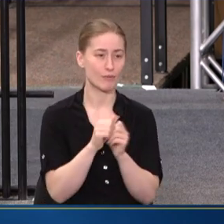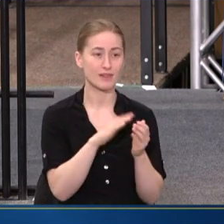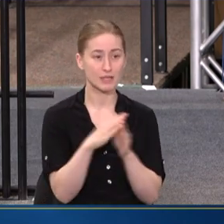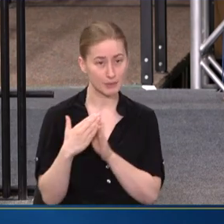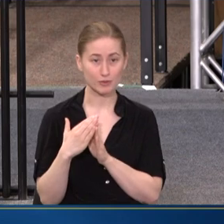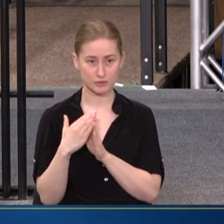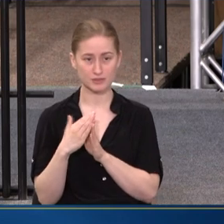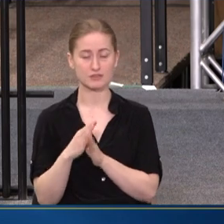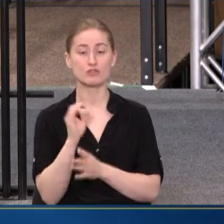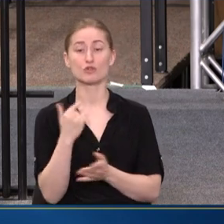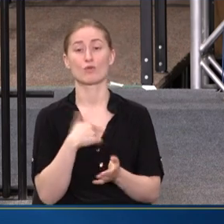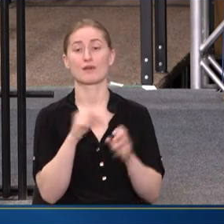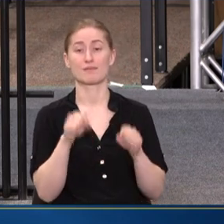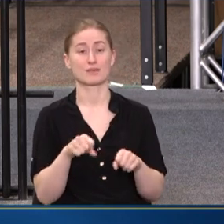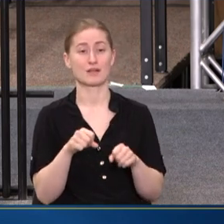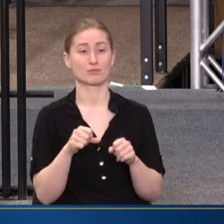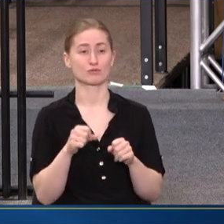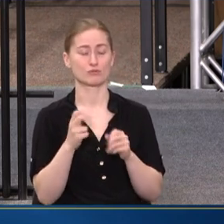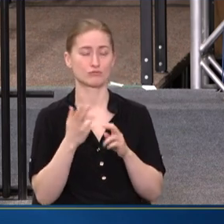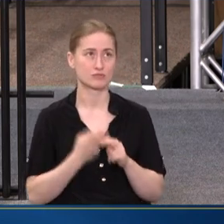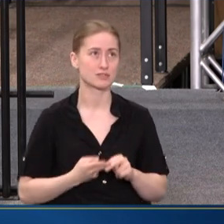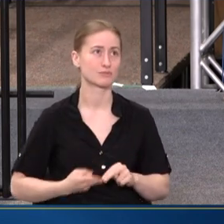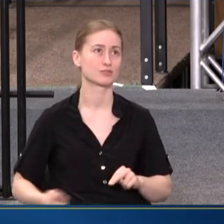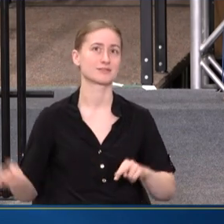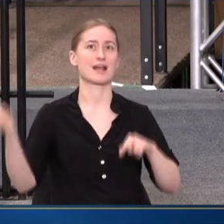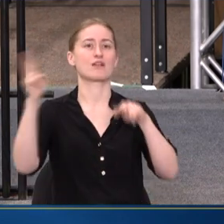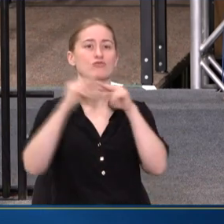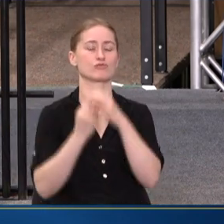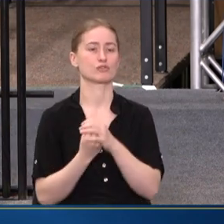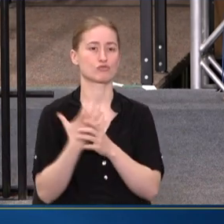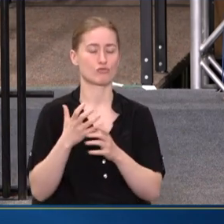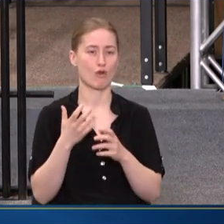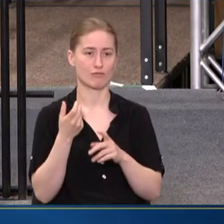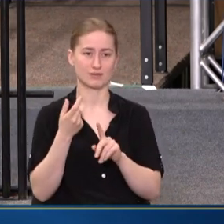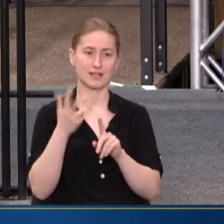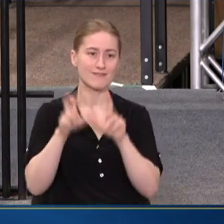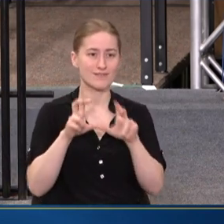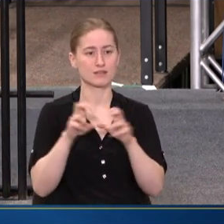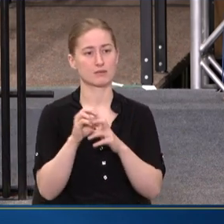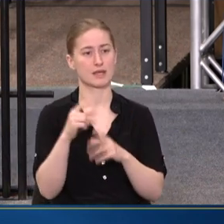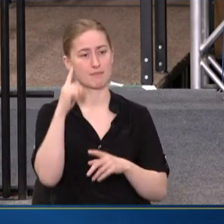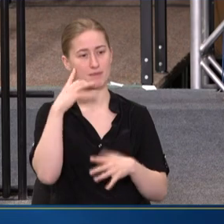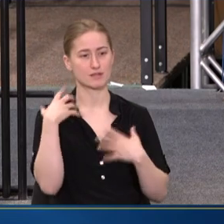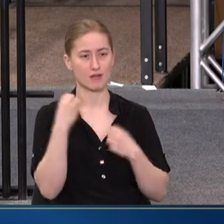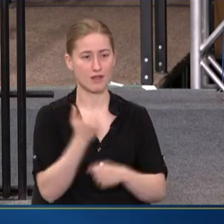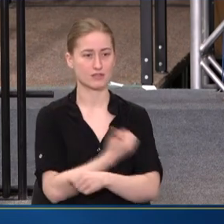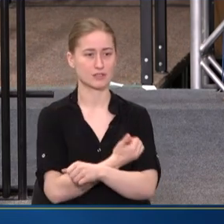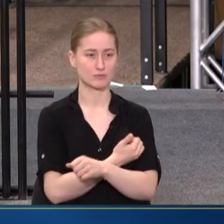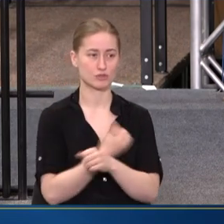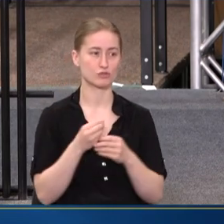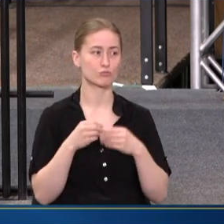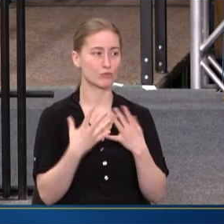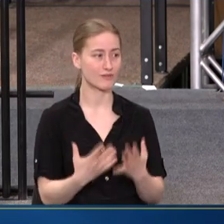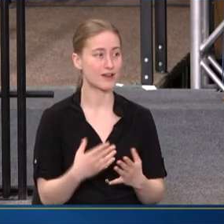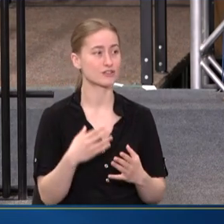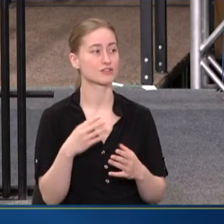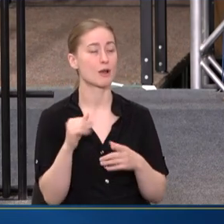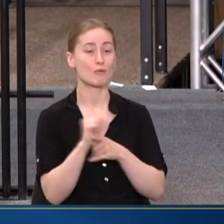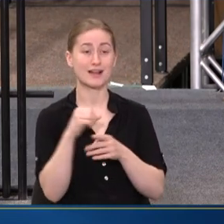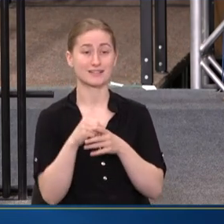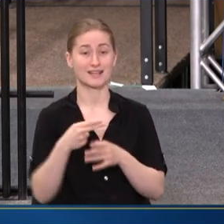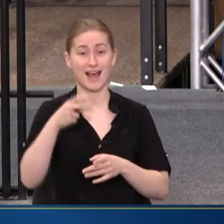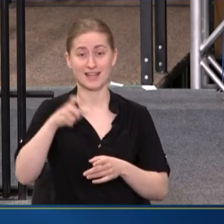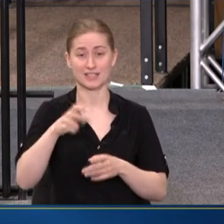MOST. AND SO WE'VE BEEN ABLE TO SUBSTANTIALLY GROW OUR INVESTMENT IN MENTAL HEALTH AND SUBSTANCE USE PROVIDERS PRACTICING IN HIGH NEED COMMUNITIES